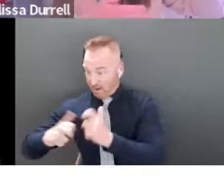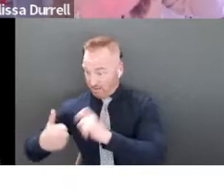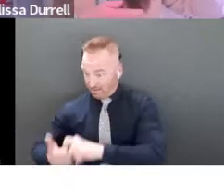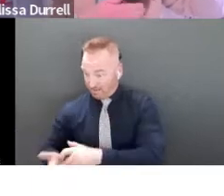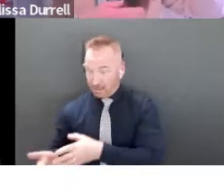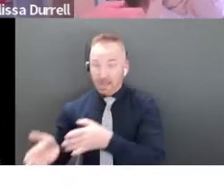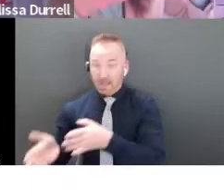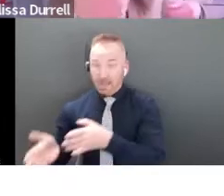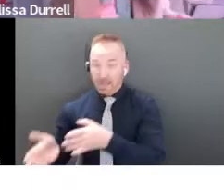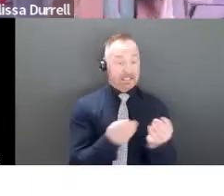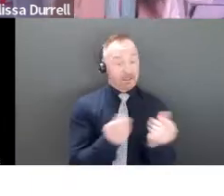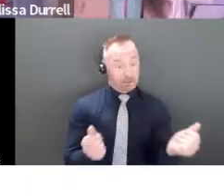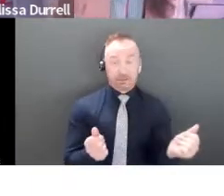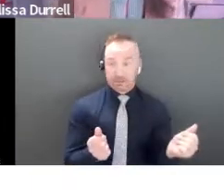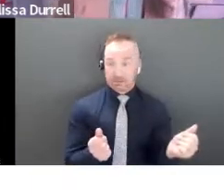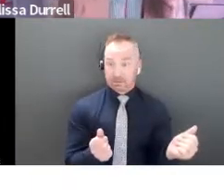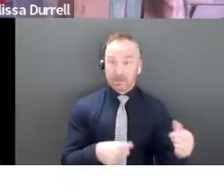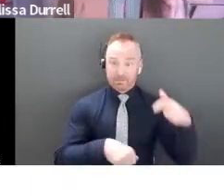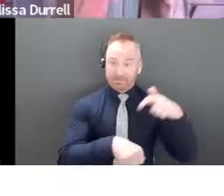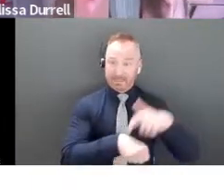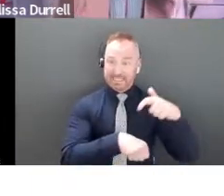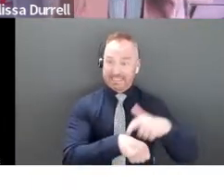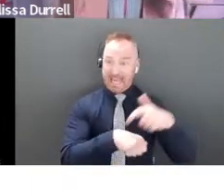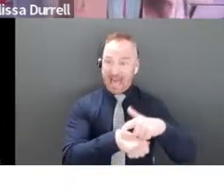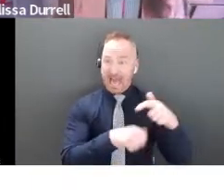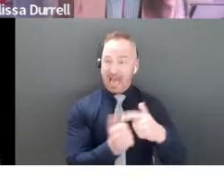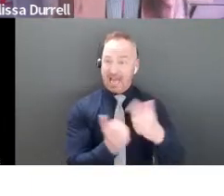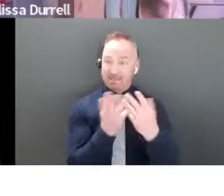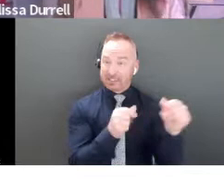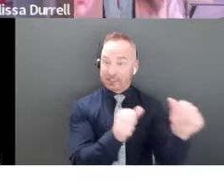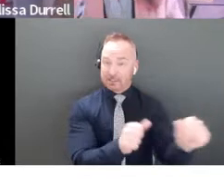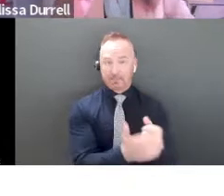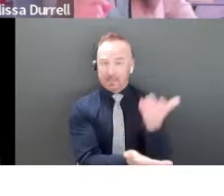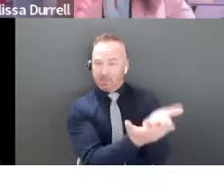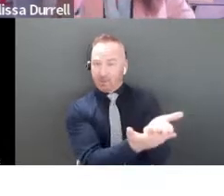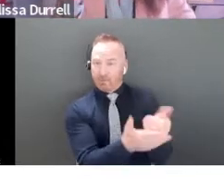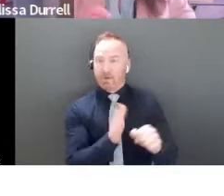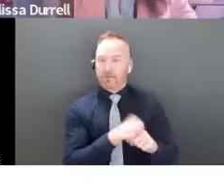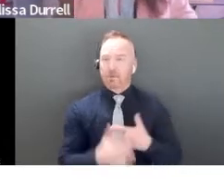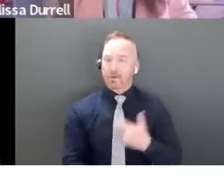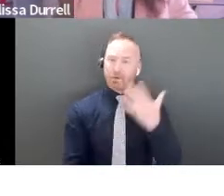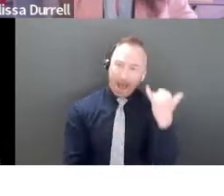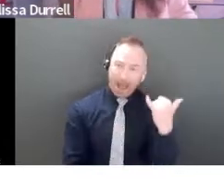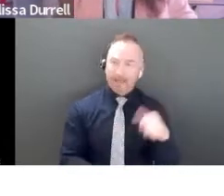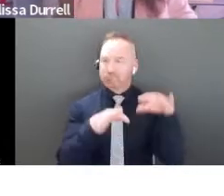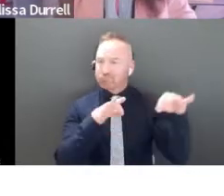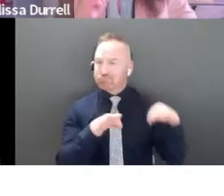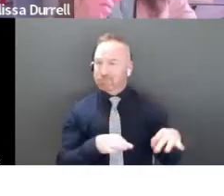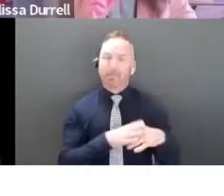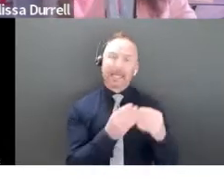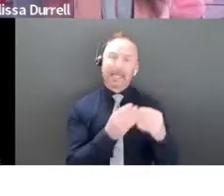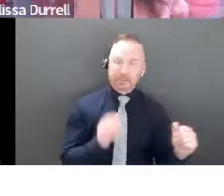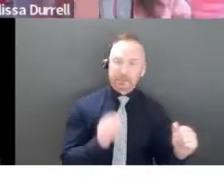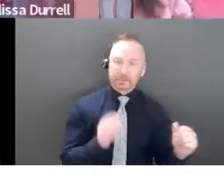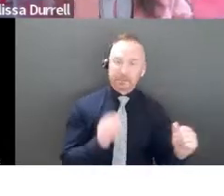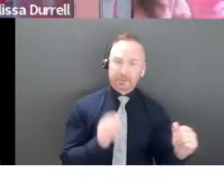that when you come up with your solution, that yours is time efficient and prove it. Tell me why. So talk about how your solution works high level.